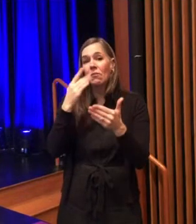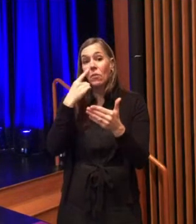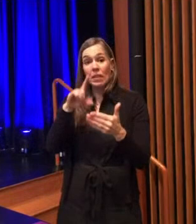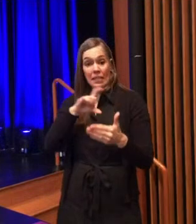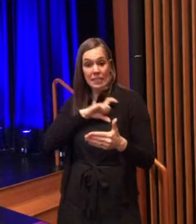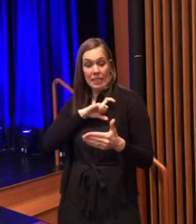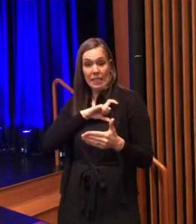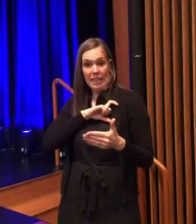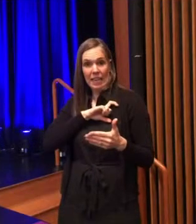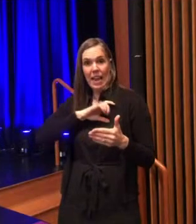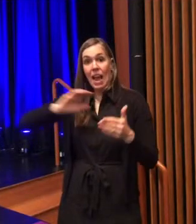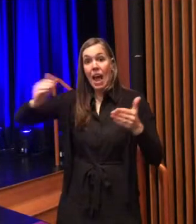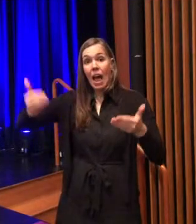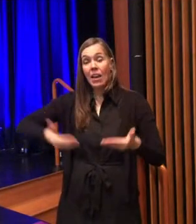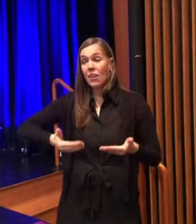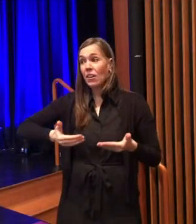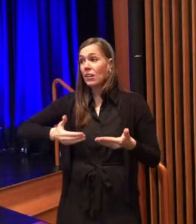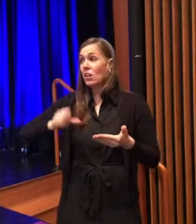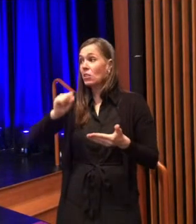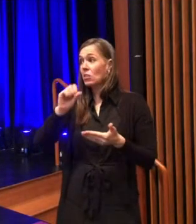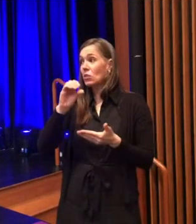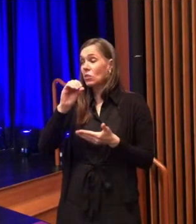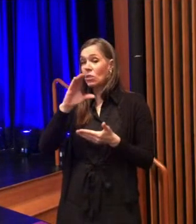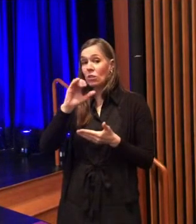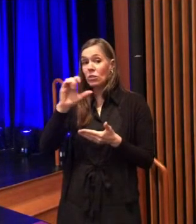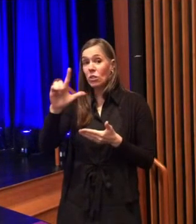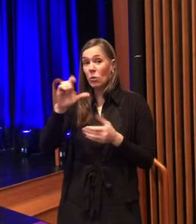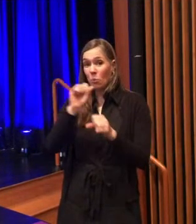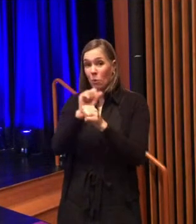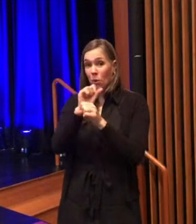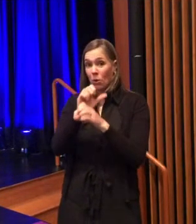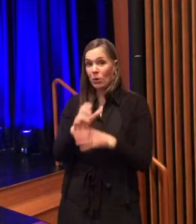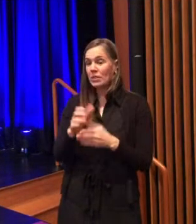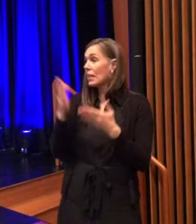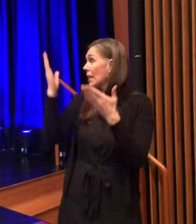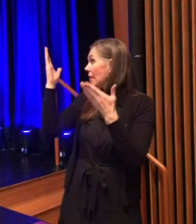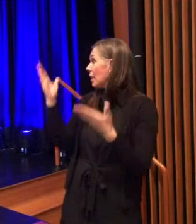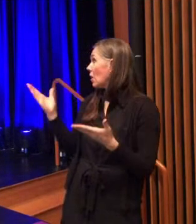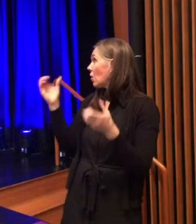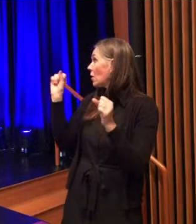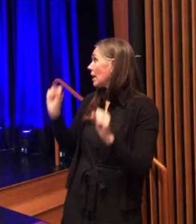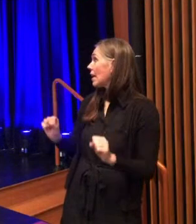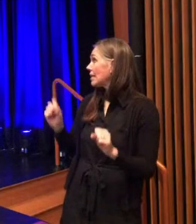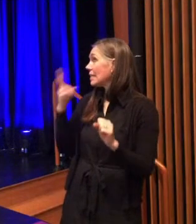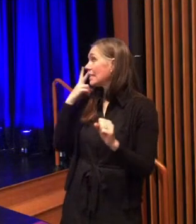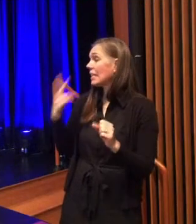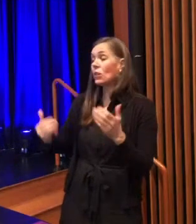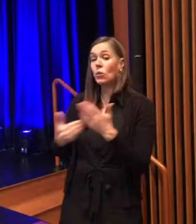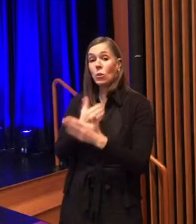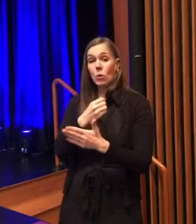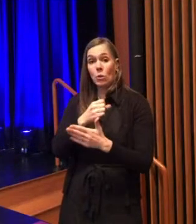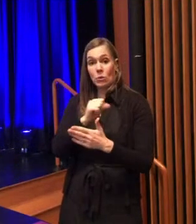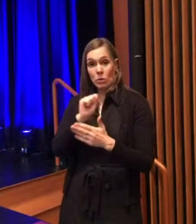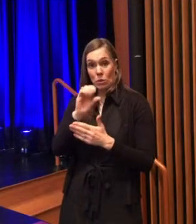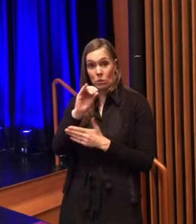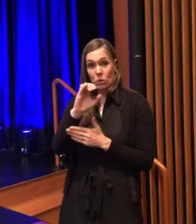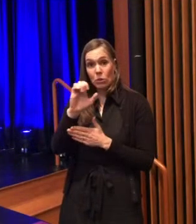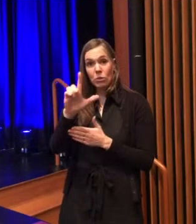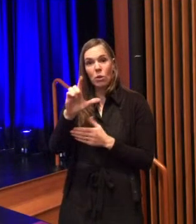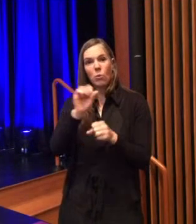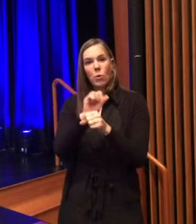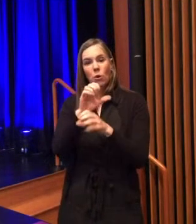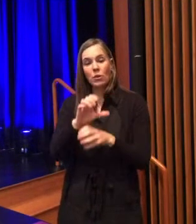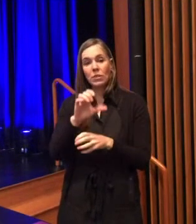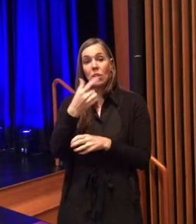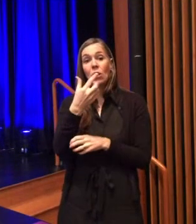city's hiring of social workers and here i want you to meet grace menser sonya lebron and leilani tran grace and leilani work within